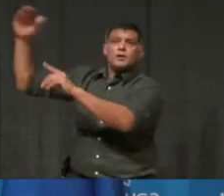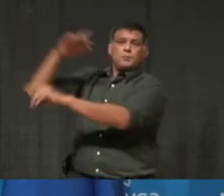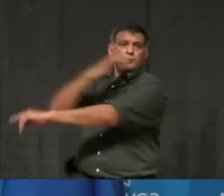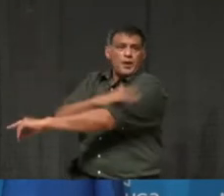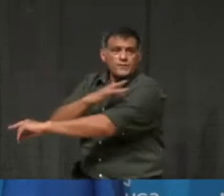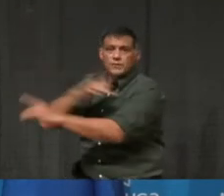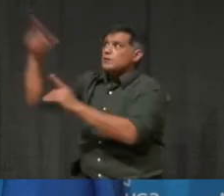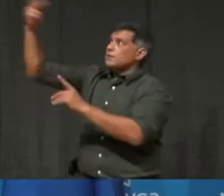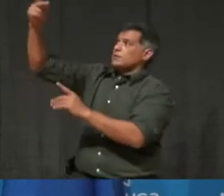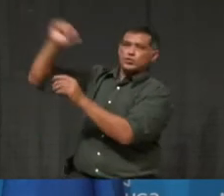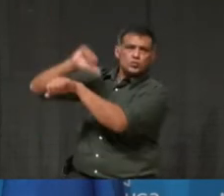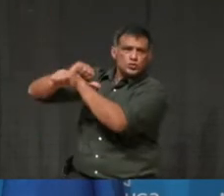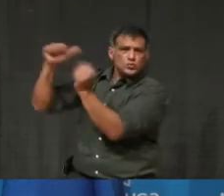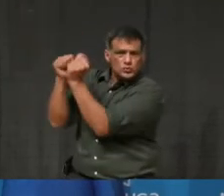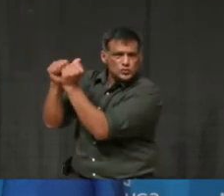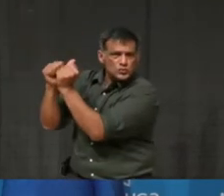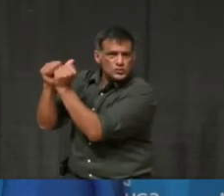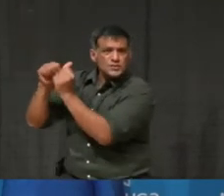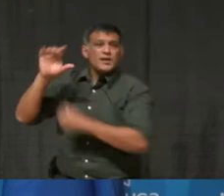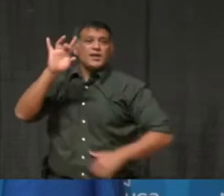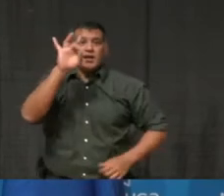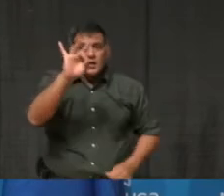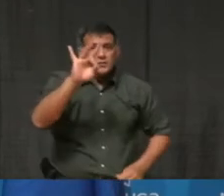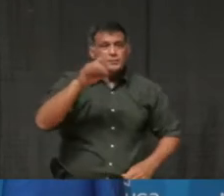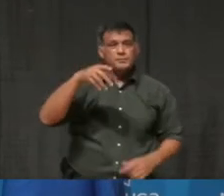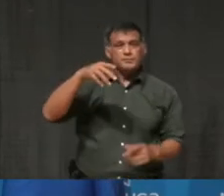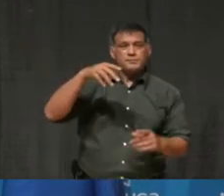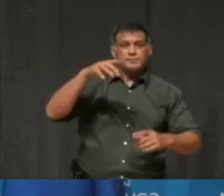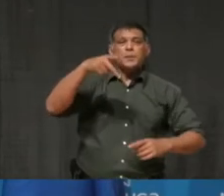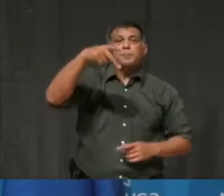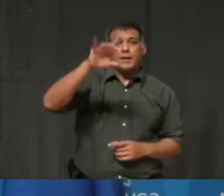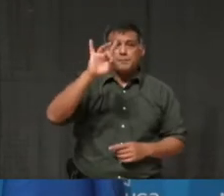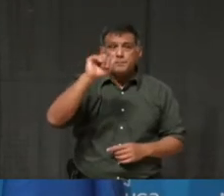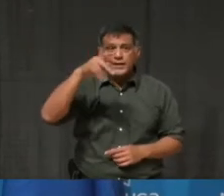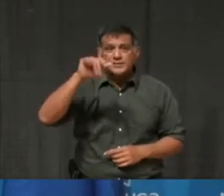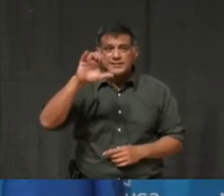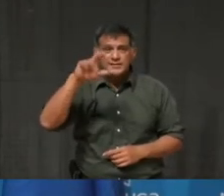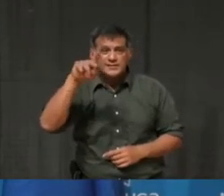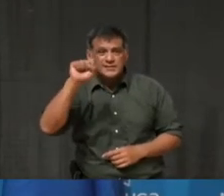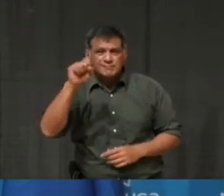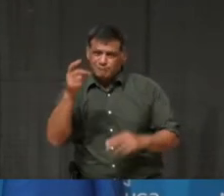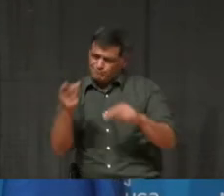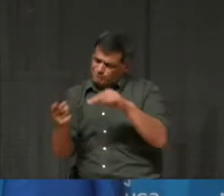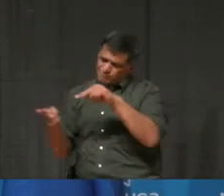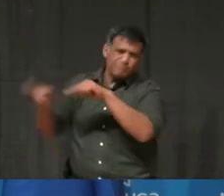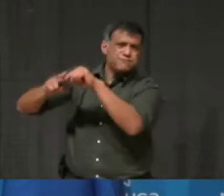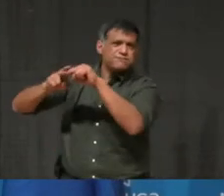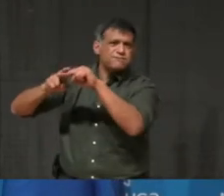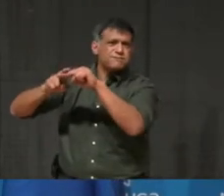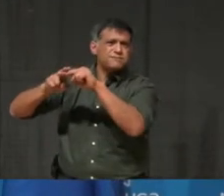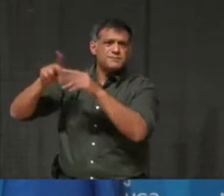increase those eight packages. Because really those eight packages as they stand are too little.